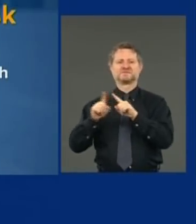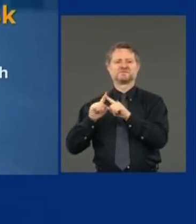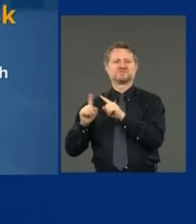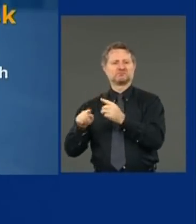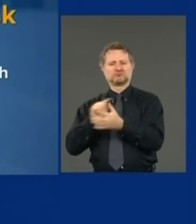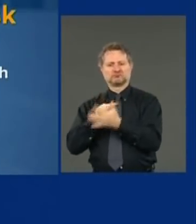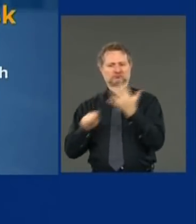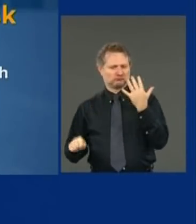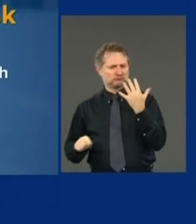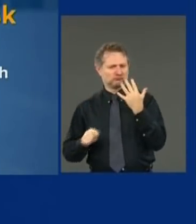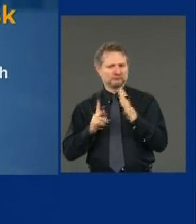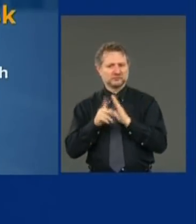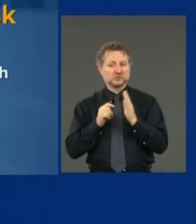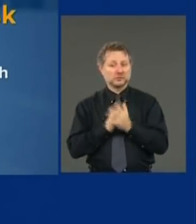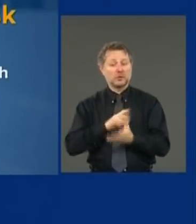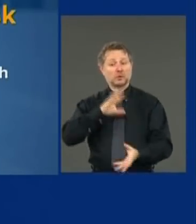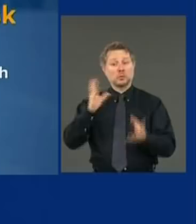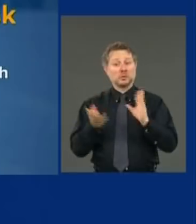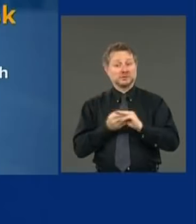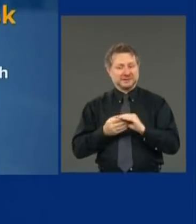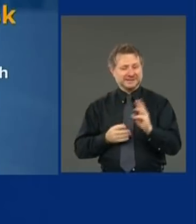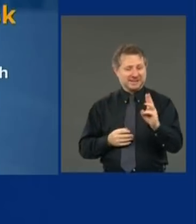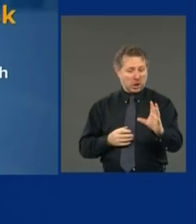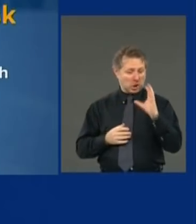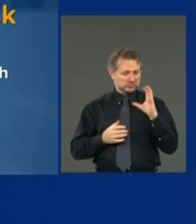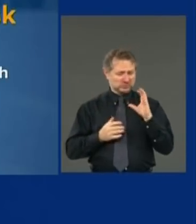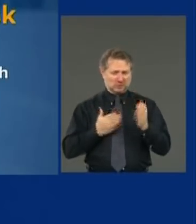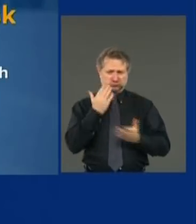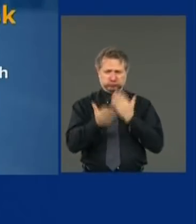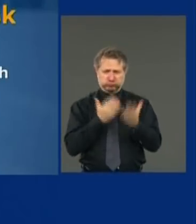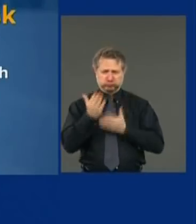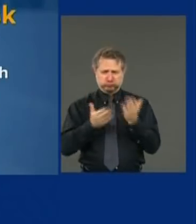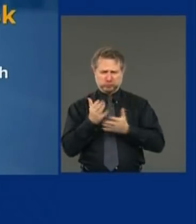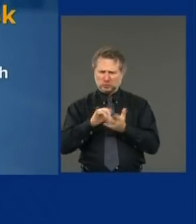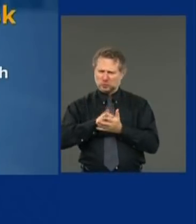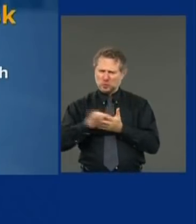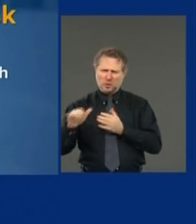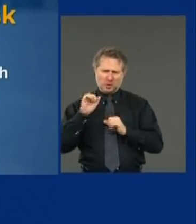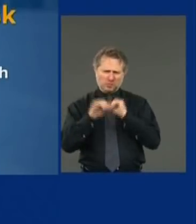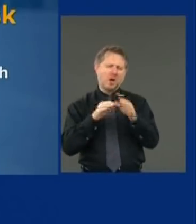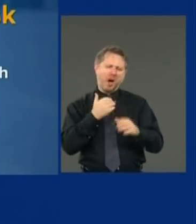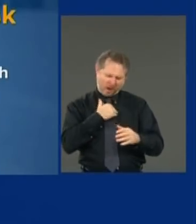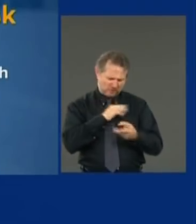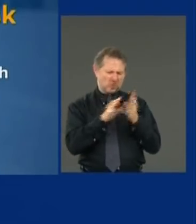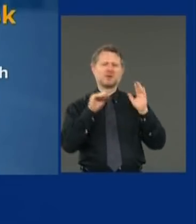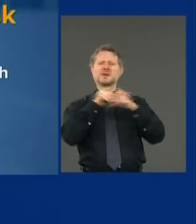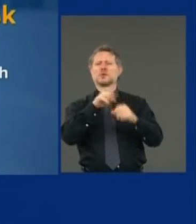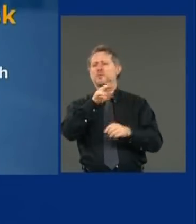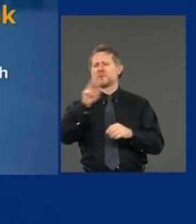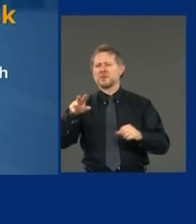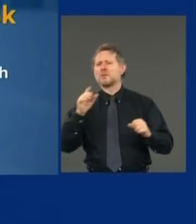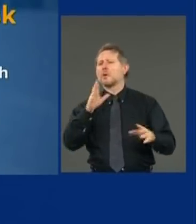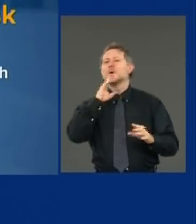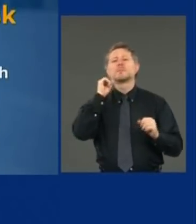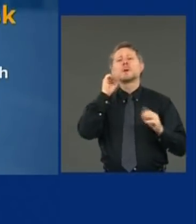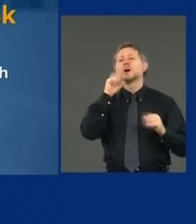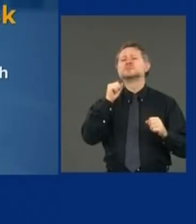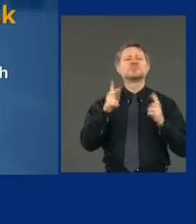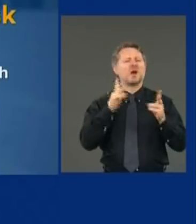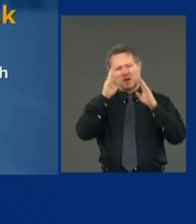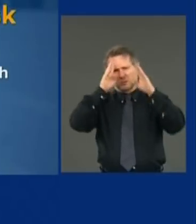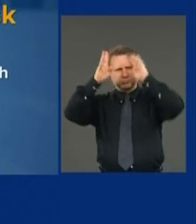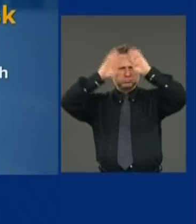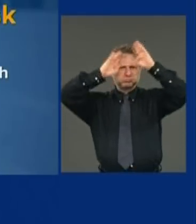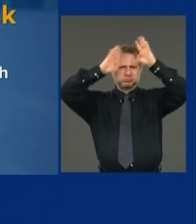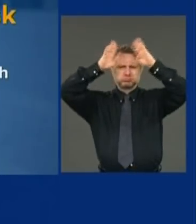I tell you, of the 600, all 600 are going to be put up. They are amazing, what people did. Really amazing. But we're going to show you